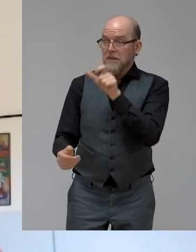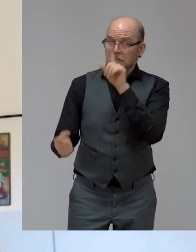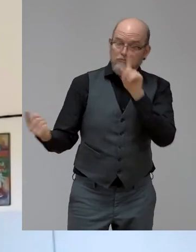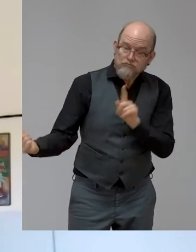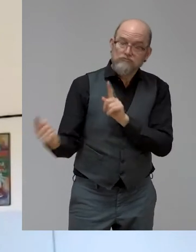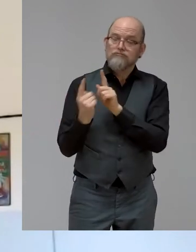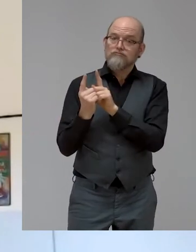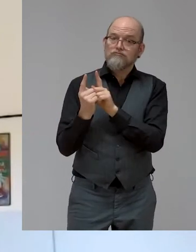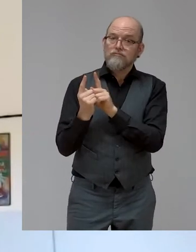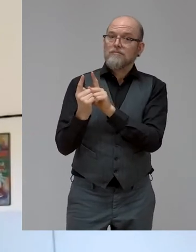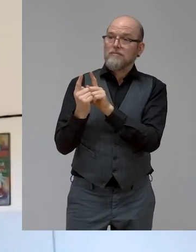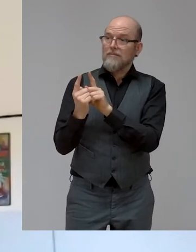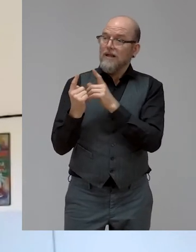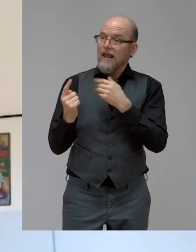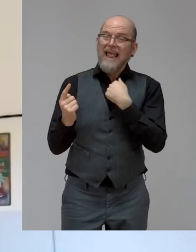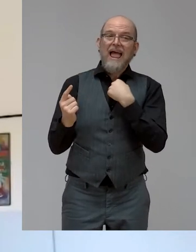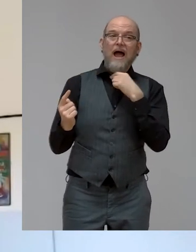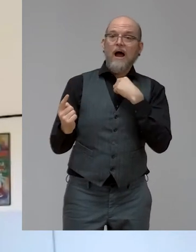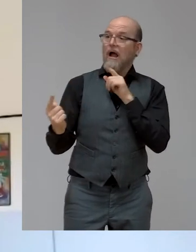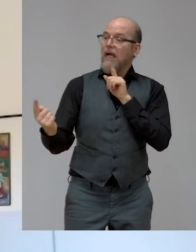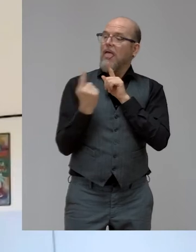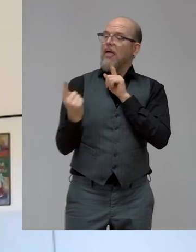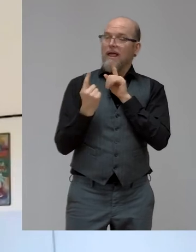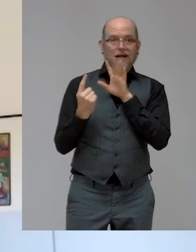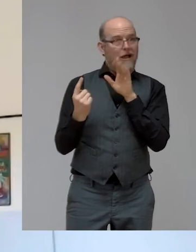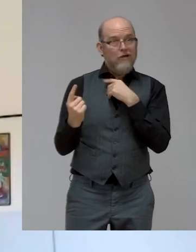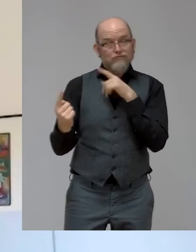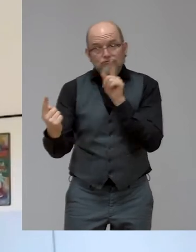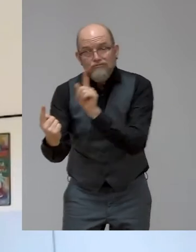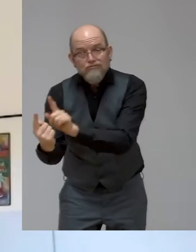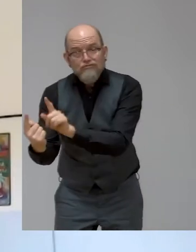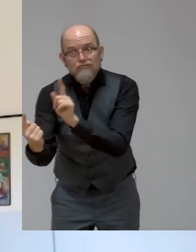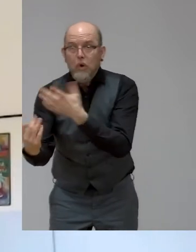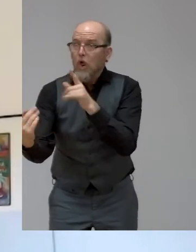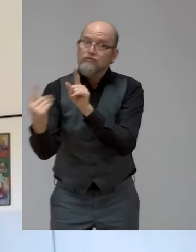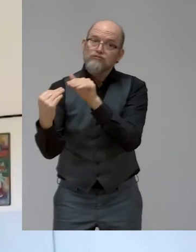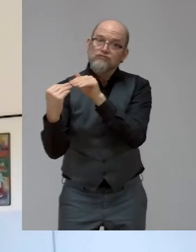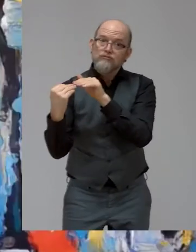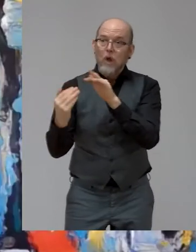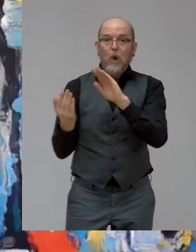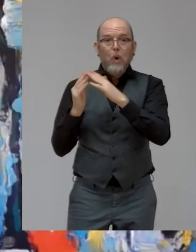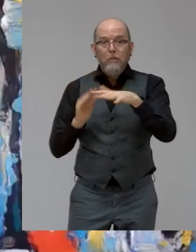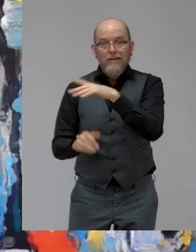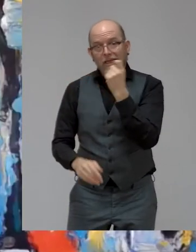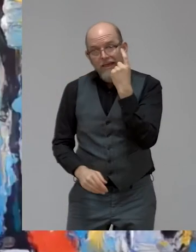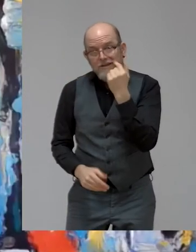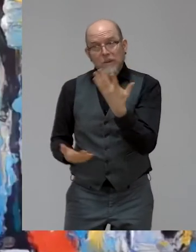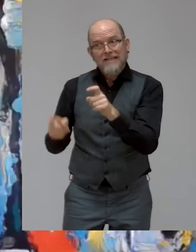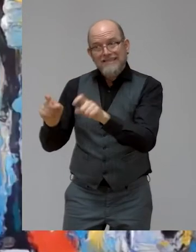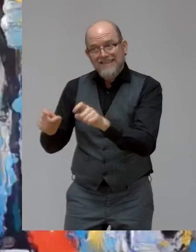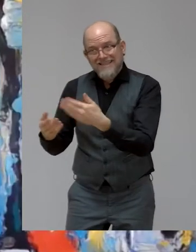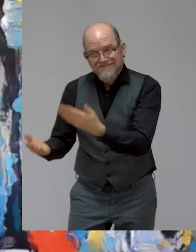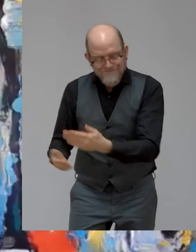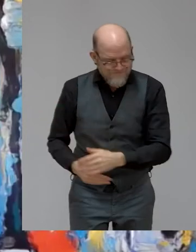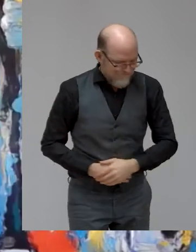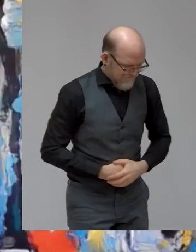they are and understand the commitments they want to make to us towards disability inclusion. Totally. I agree with you. Now,